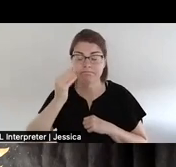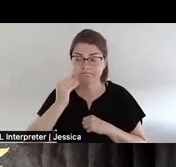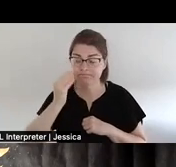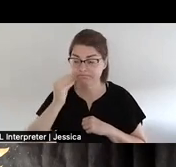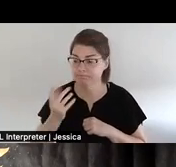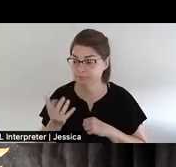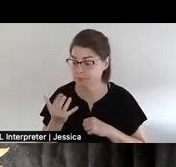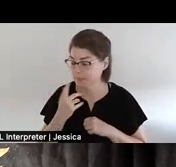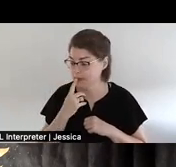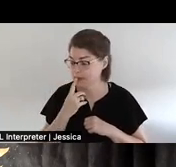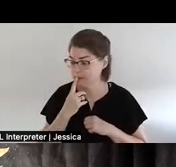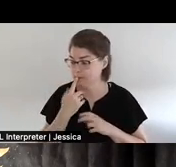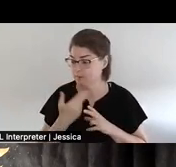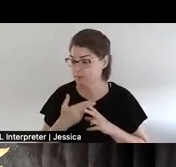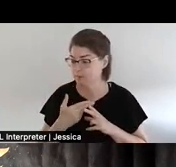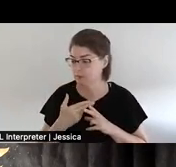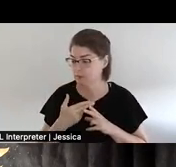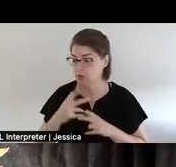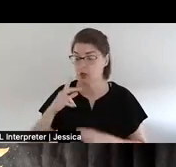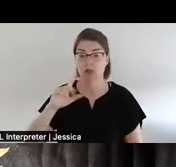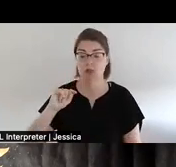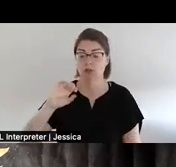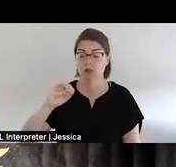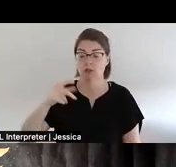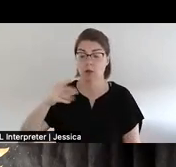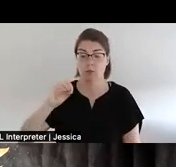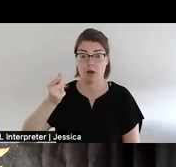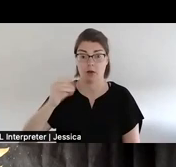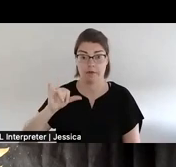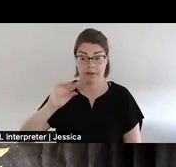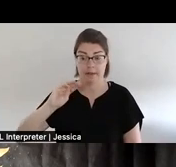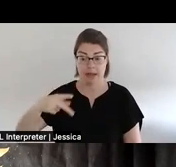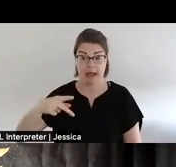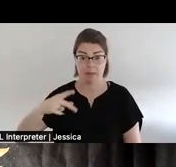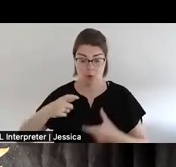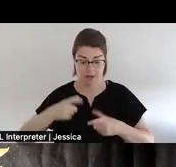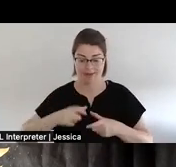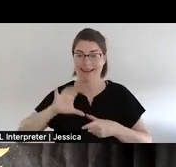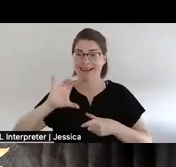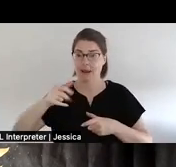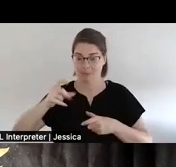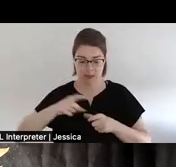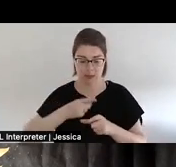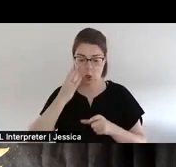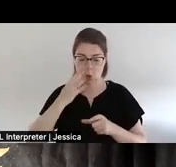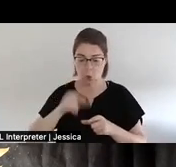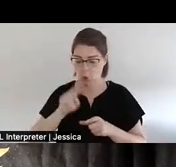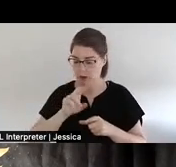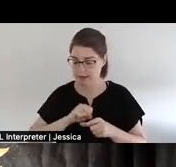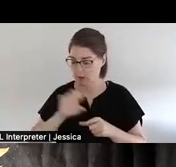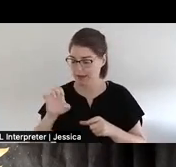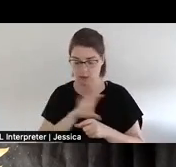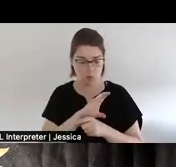Where you use a topographical map and a compass orienteering. Then you know